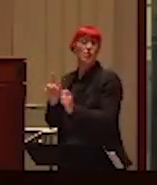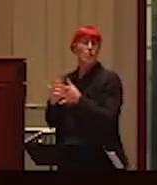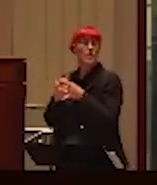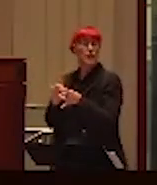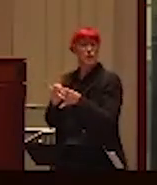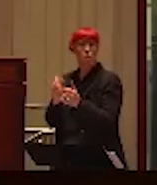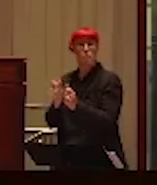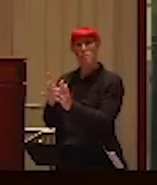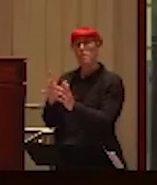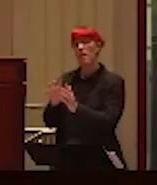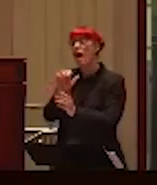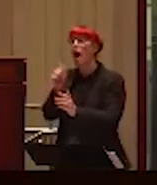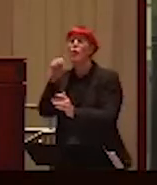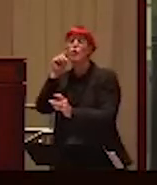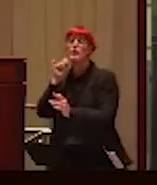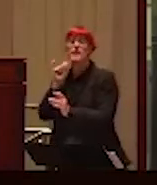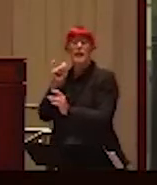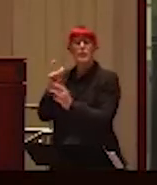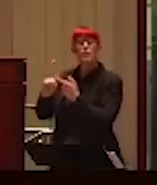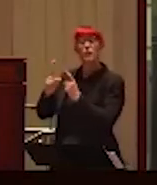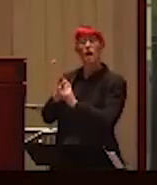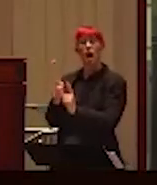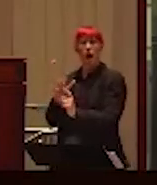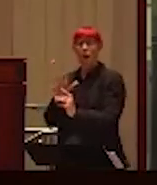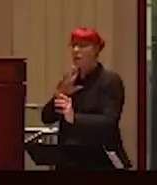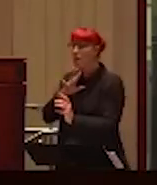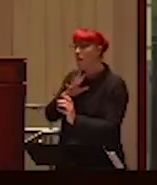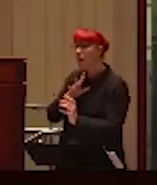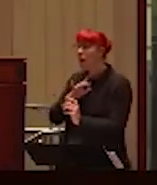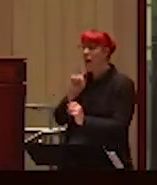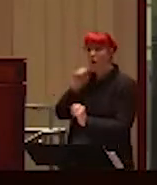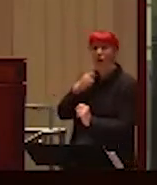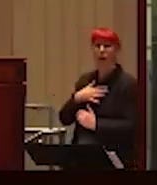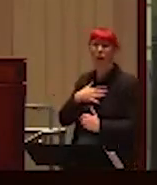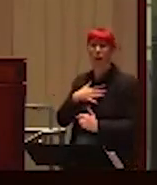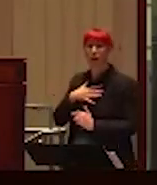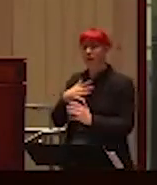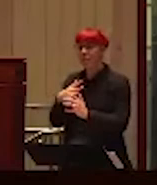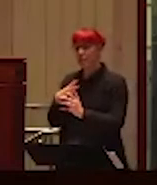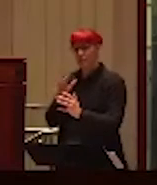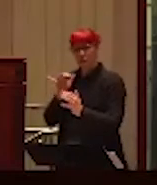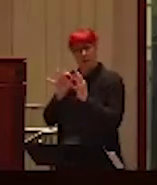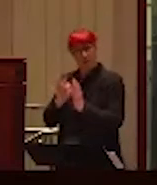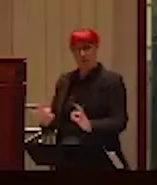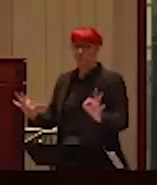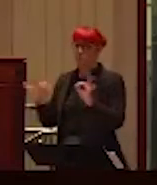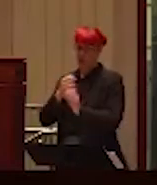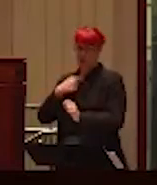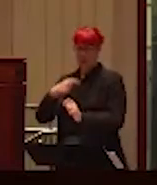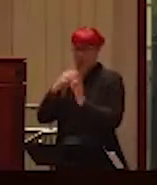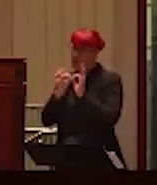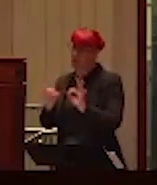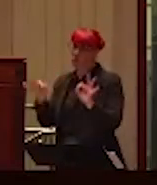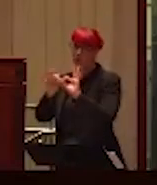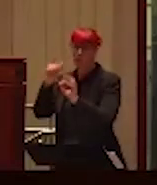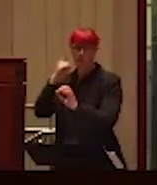they'd been with an older woman. And so gender, you can understand, it's so central to that experience. So when we think